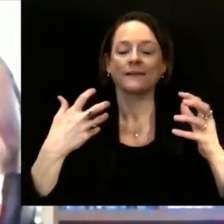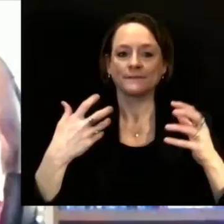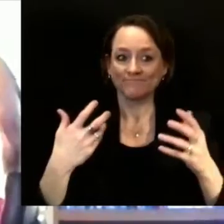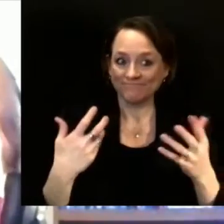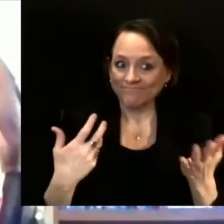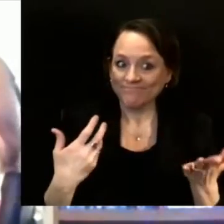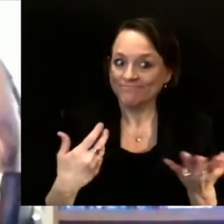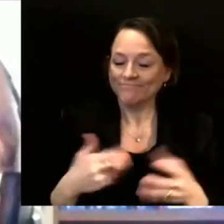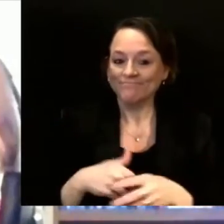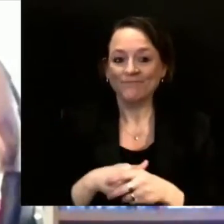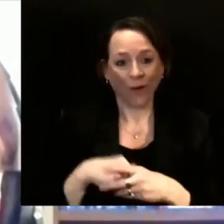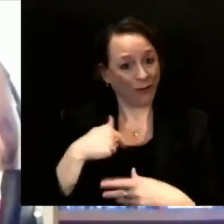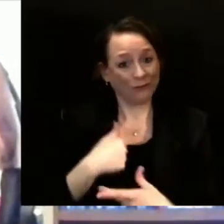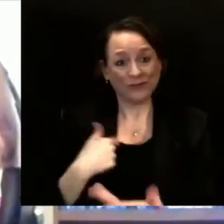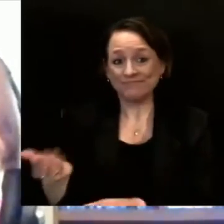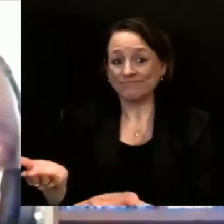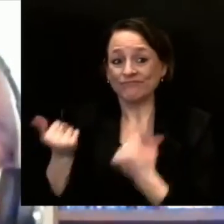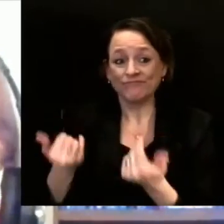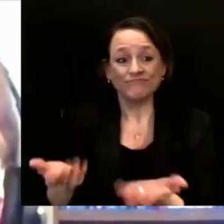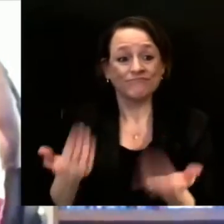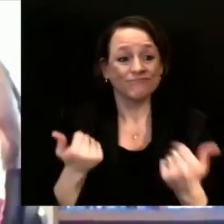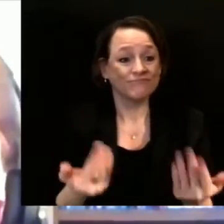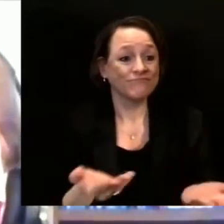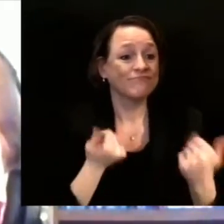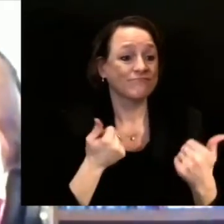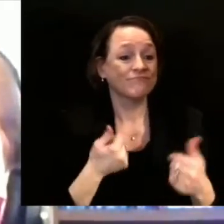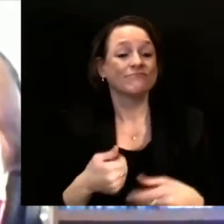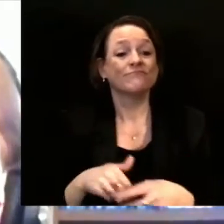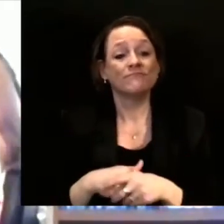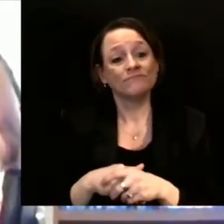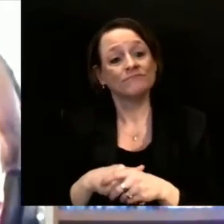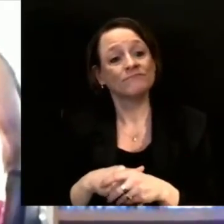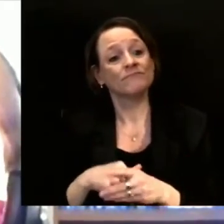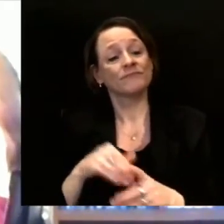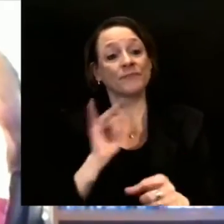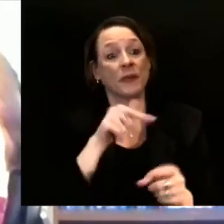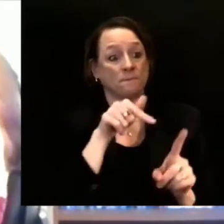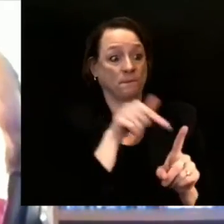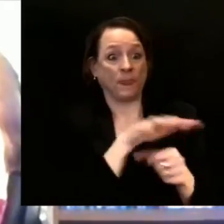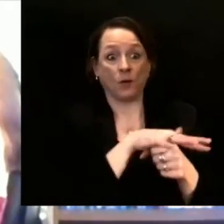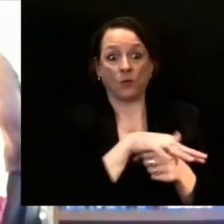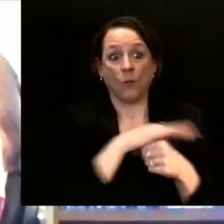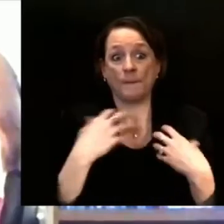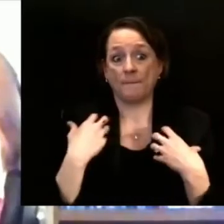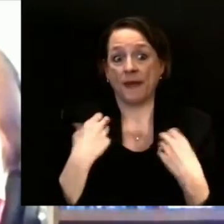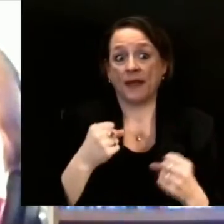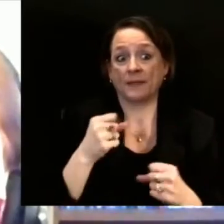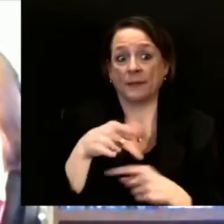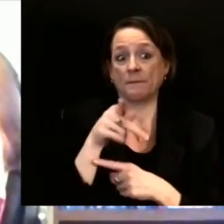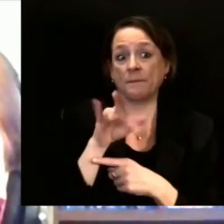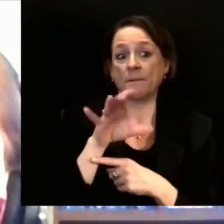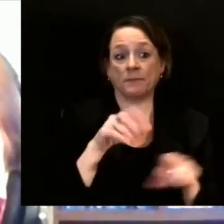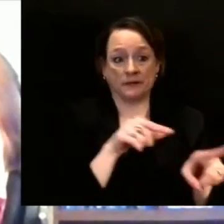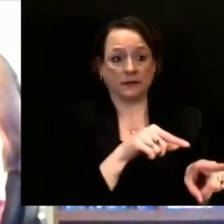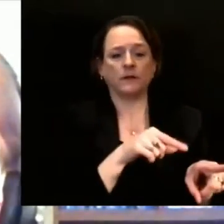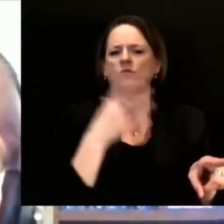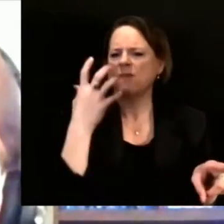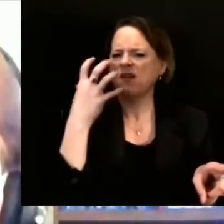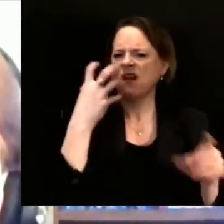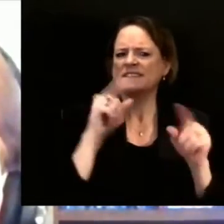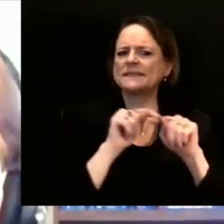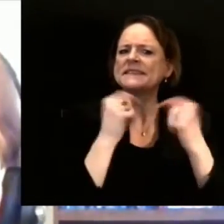request them, and they will go out for a day and do a vaccination clinic in a community for eligible populations